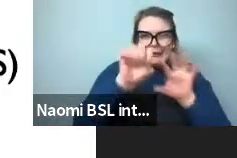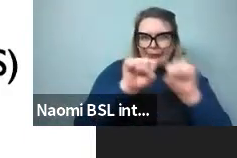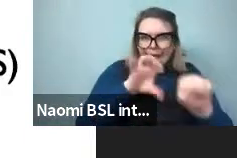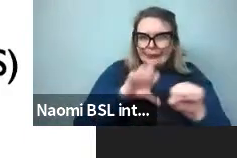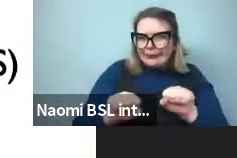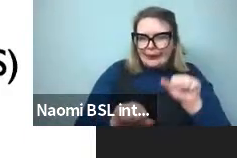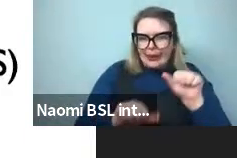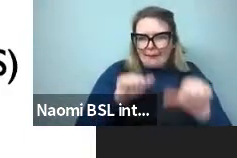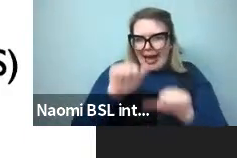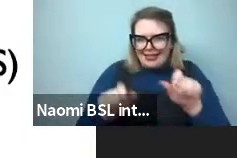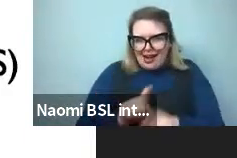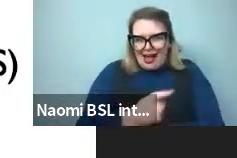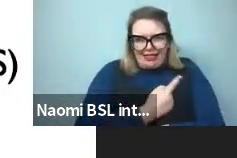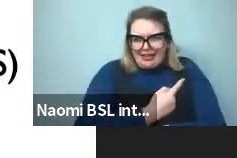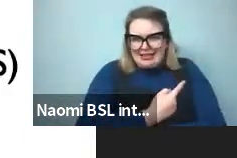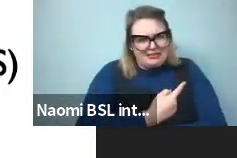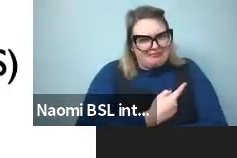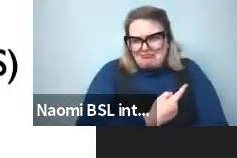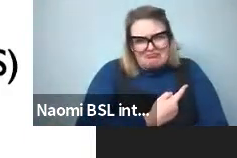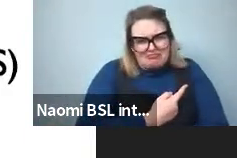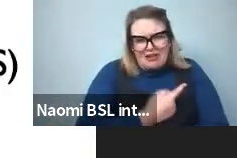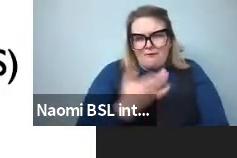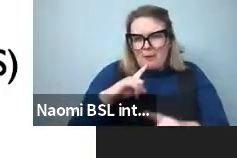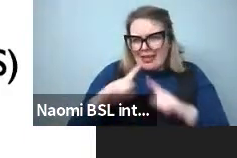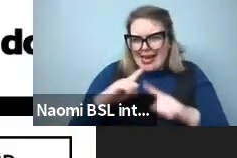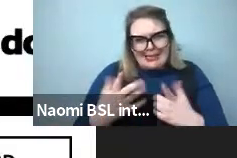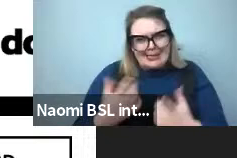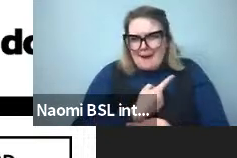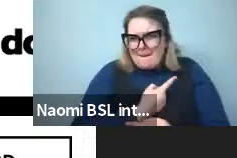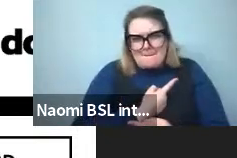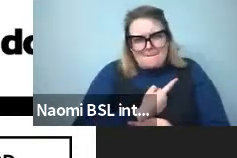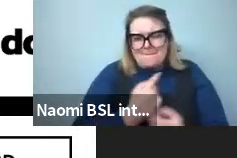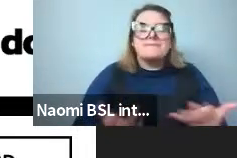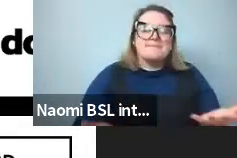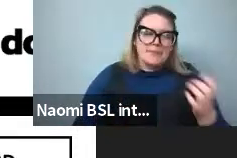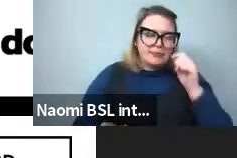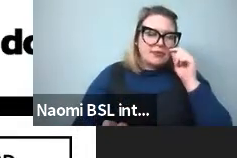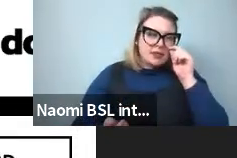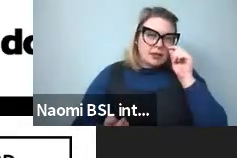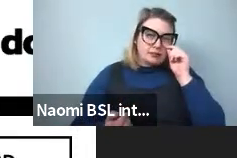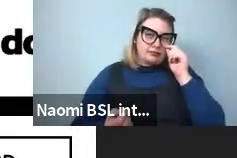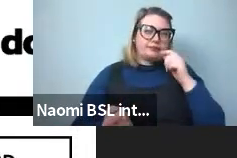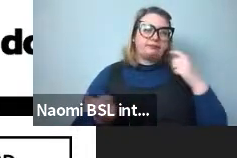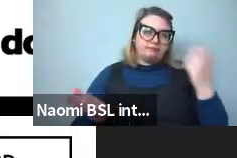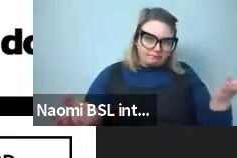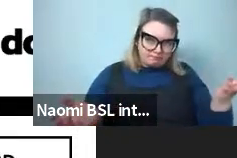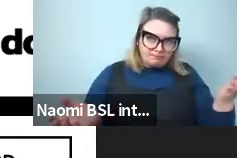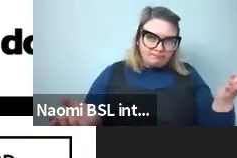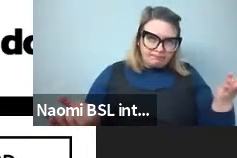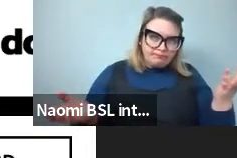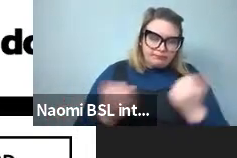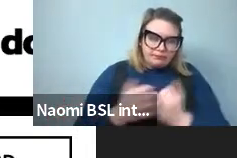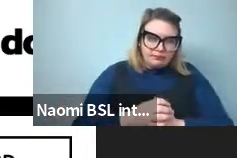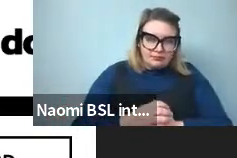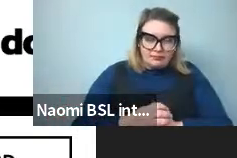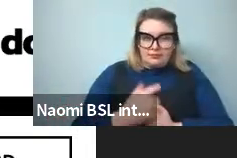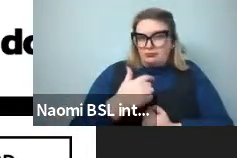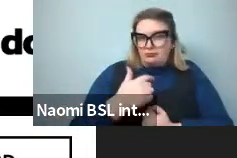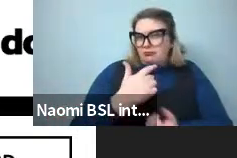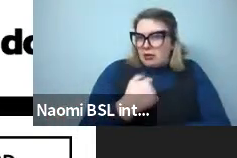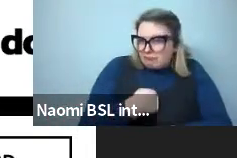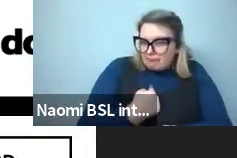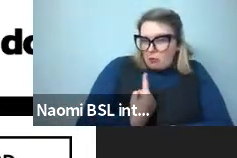order in that data set. So what we, what might, our people and other people's, I'm not the only one, other people